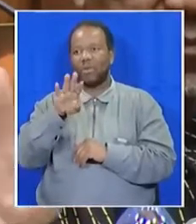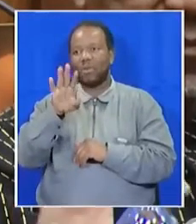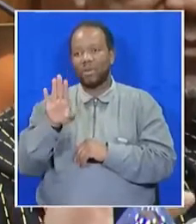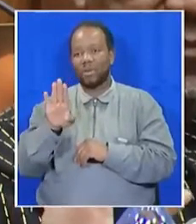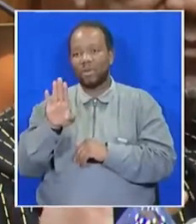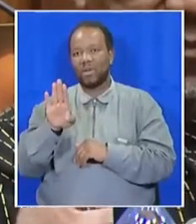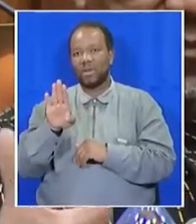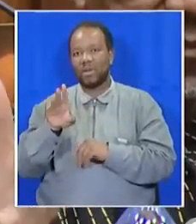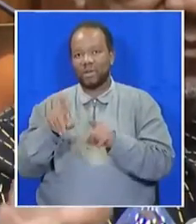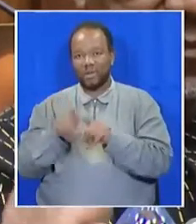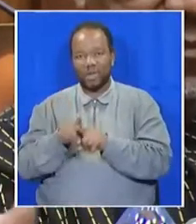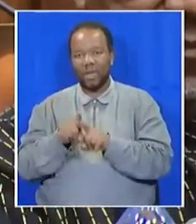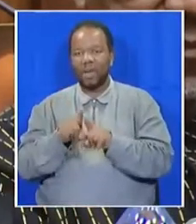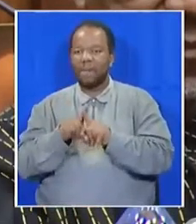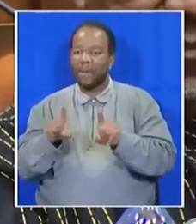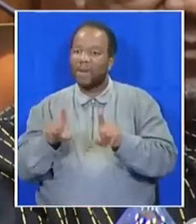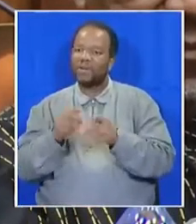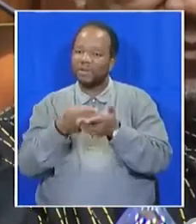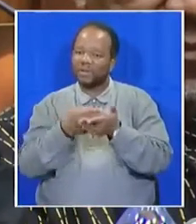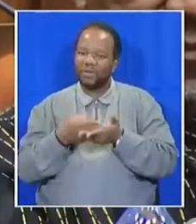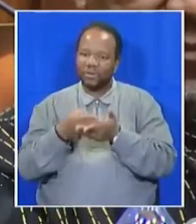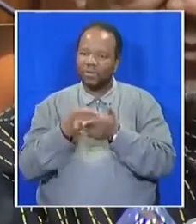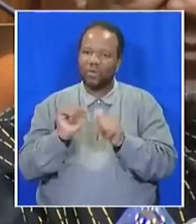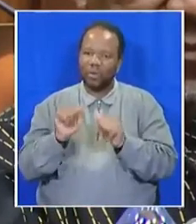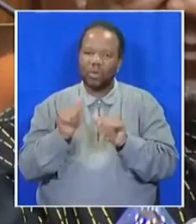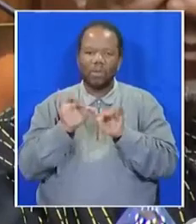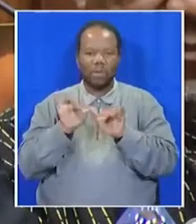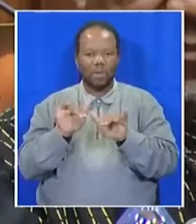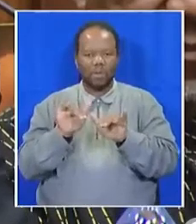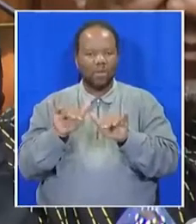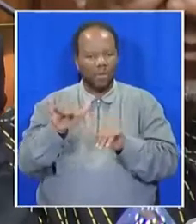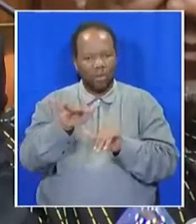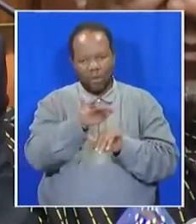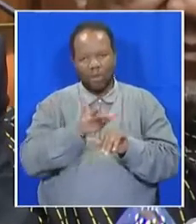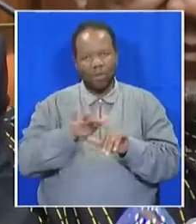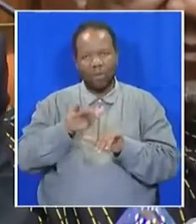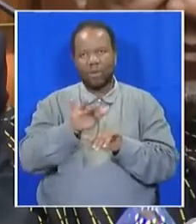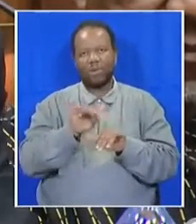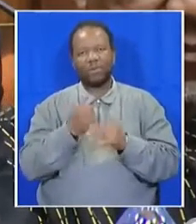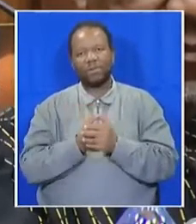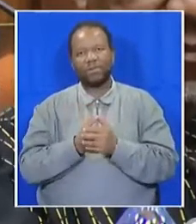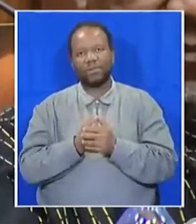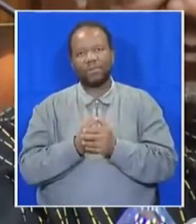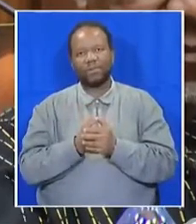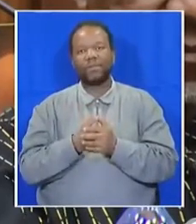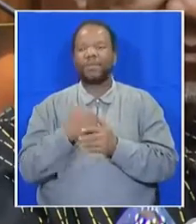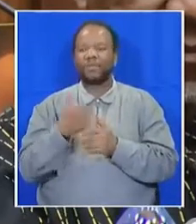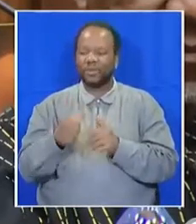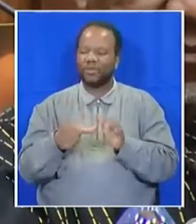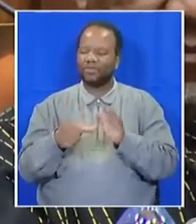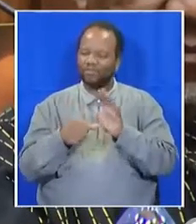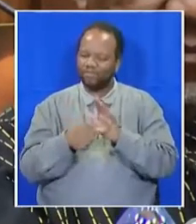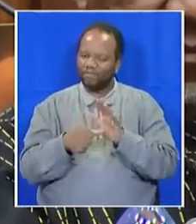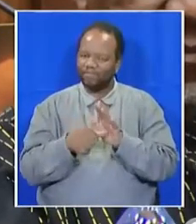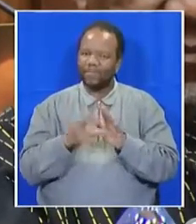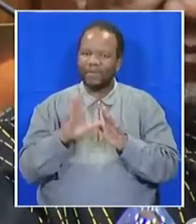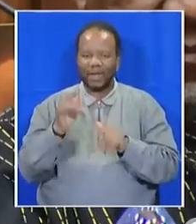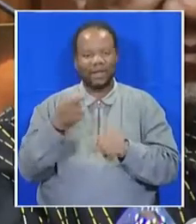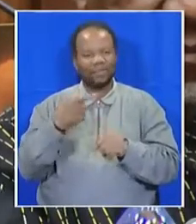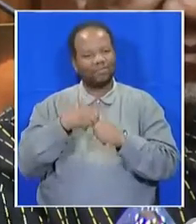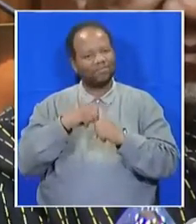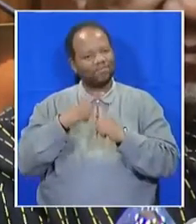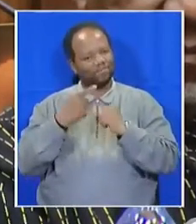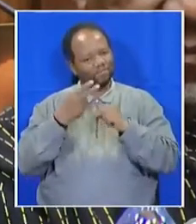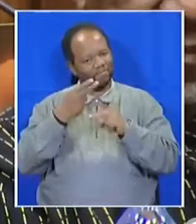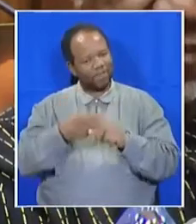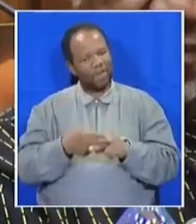their own case. And that is when that particular final accord, how that came